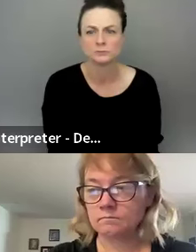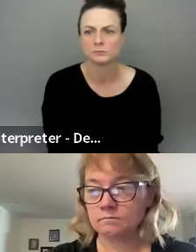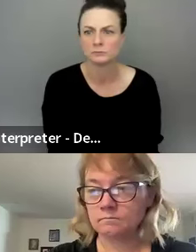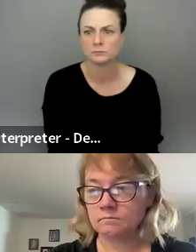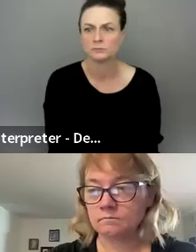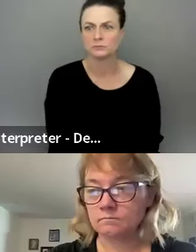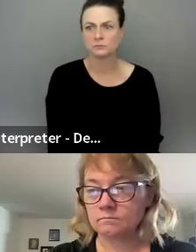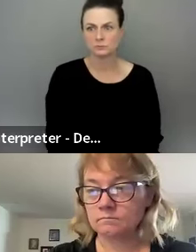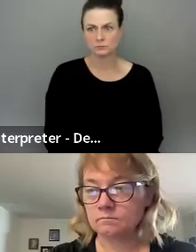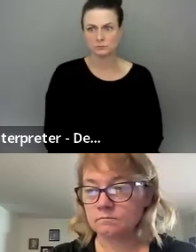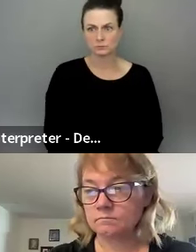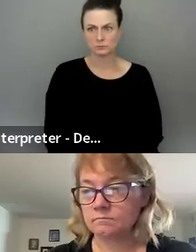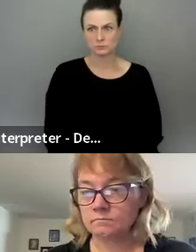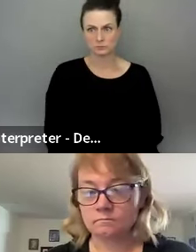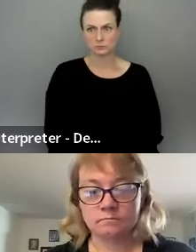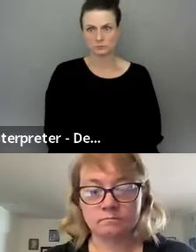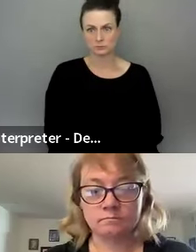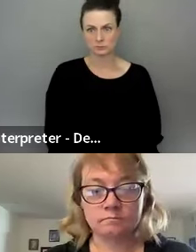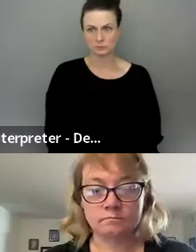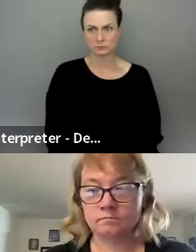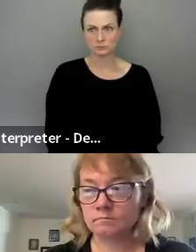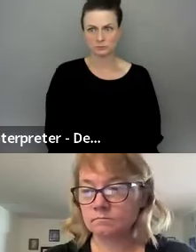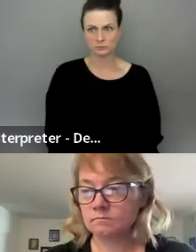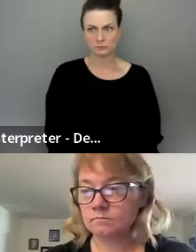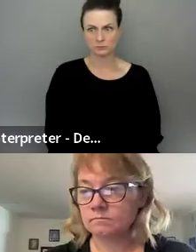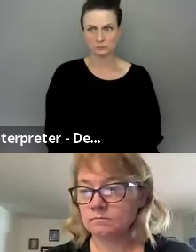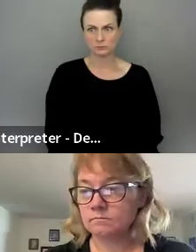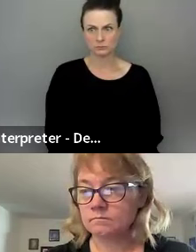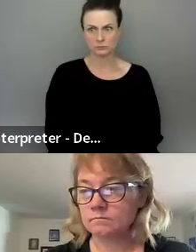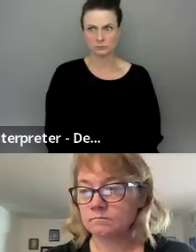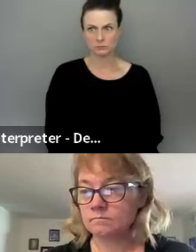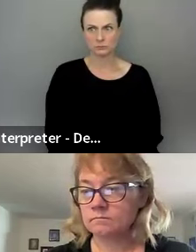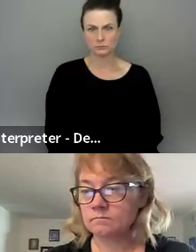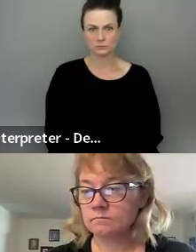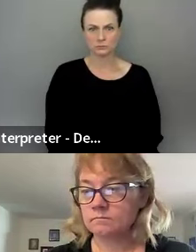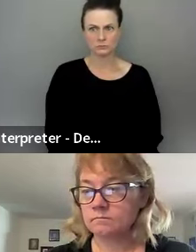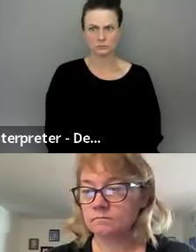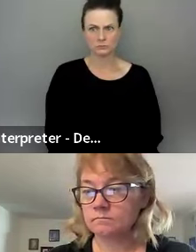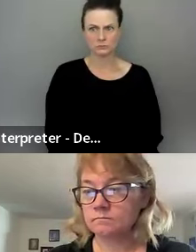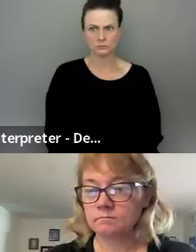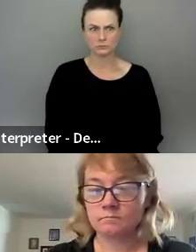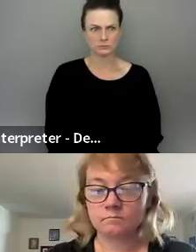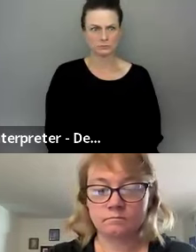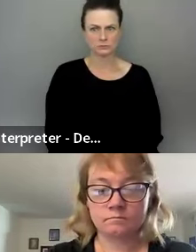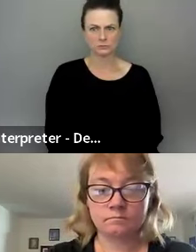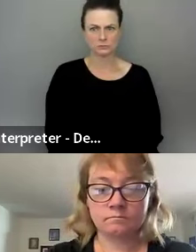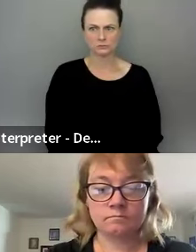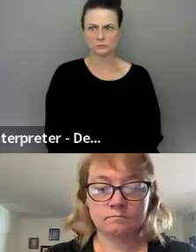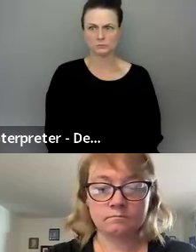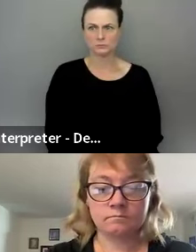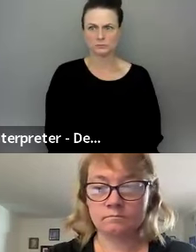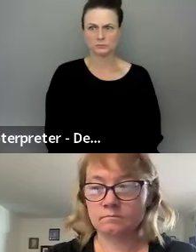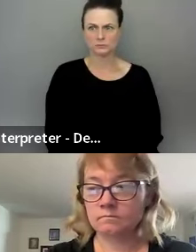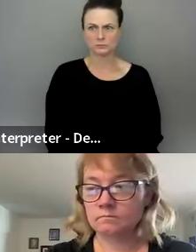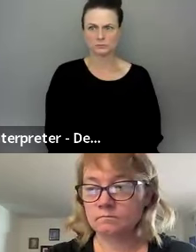that we should include. I think if Andres is, uh, so Andres did suggest a